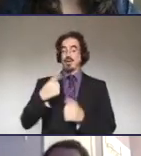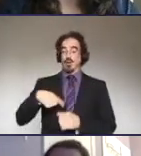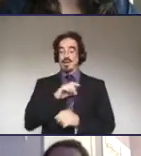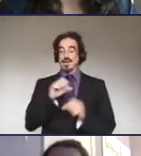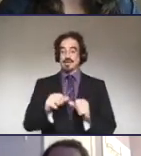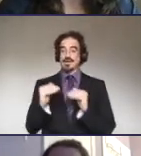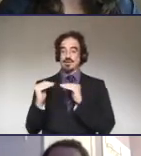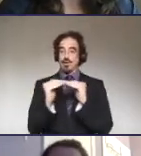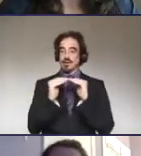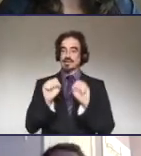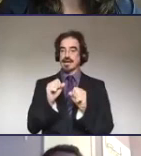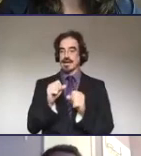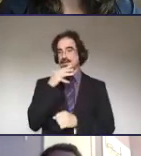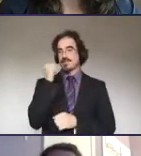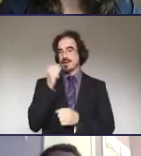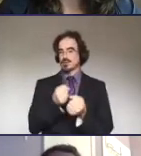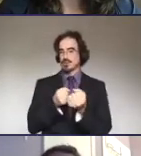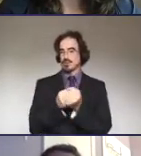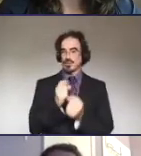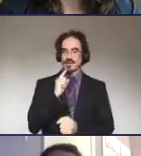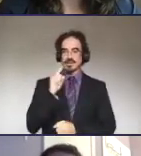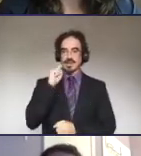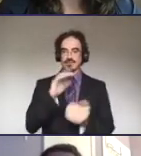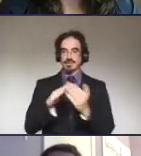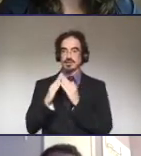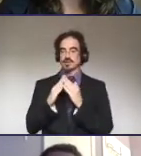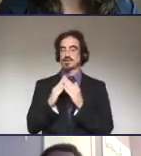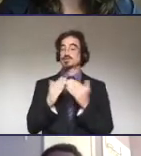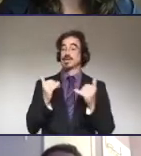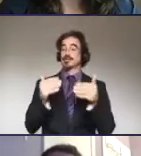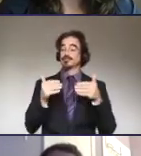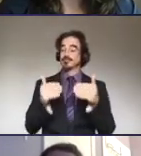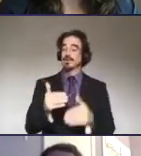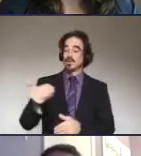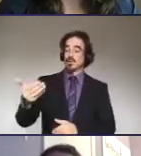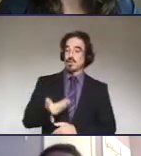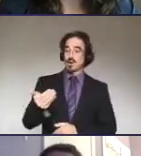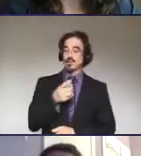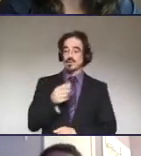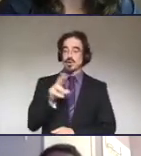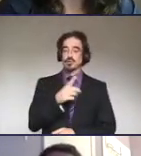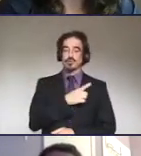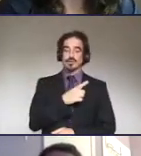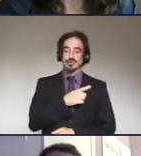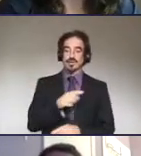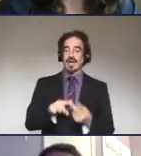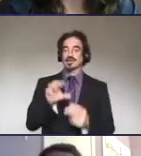can better support the deaf community. So without further ado, please join me in welcoming Dr. Rasteter and Christina.